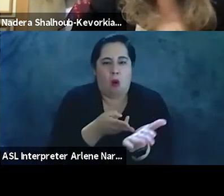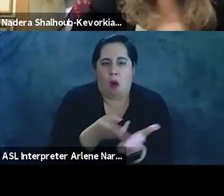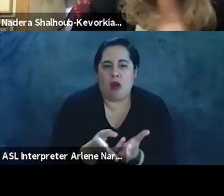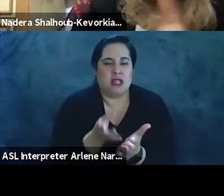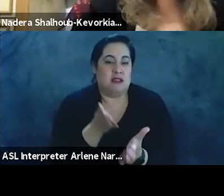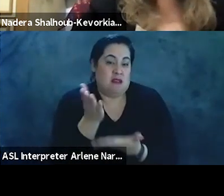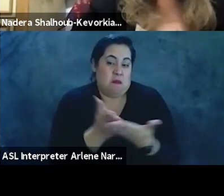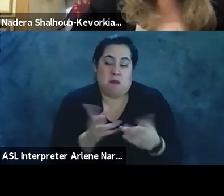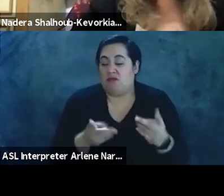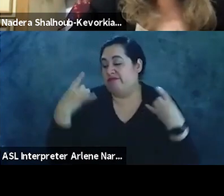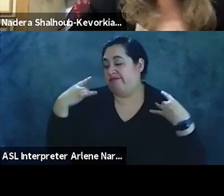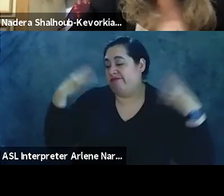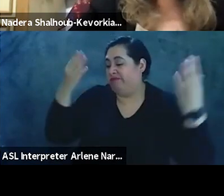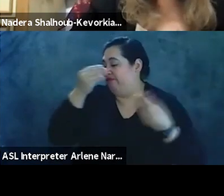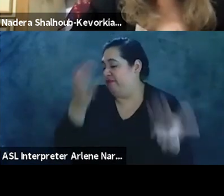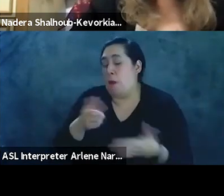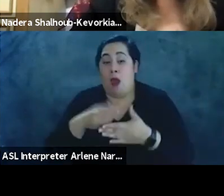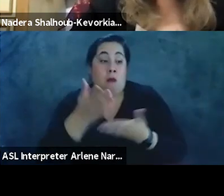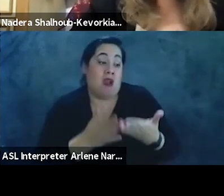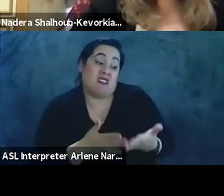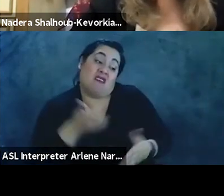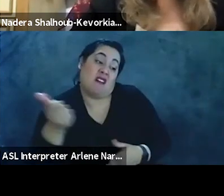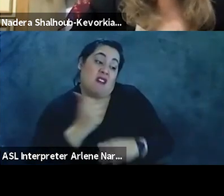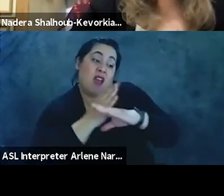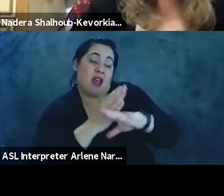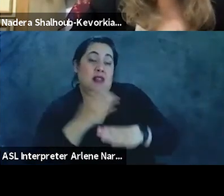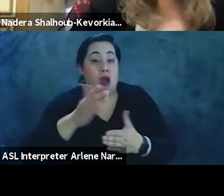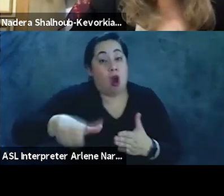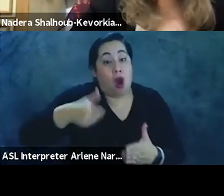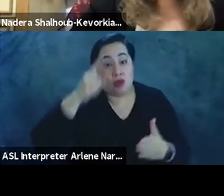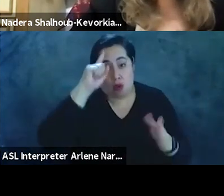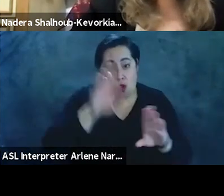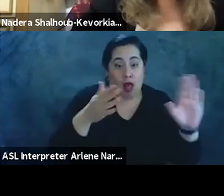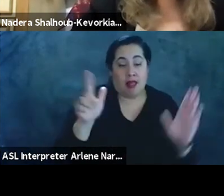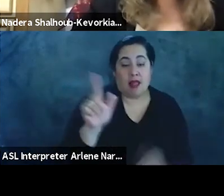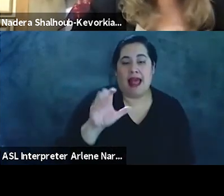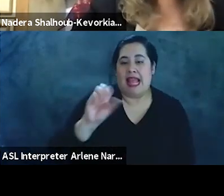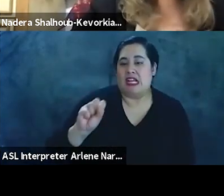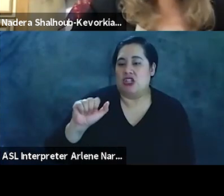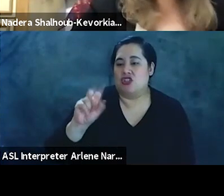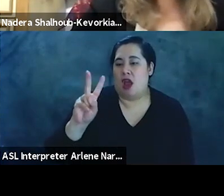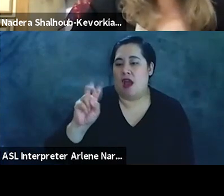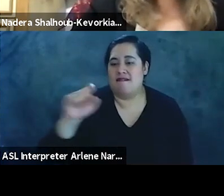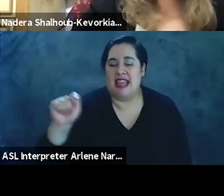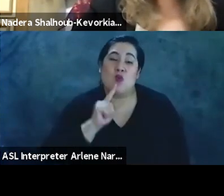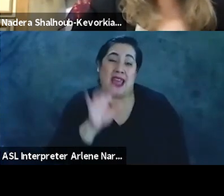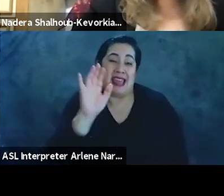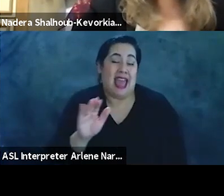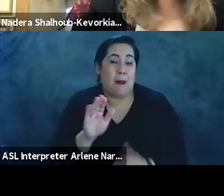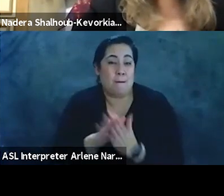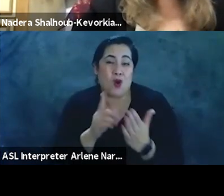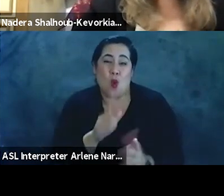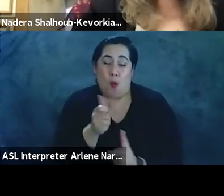elements who couldn't care less, there are elements that are like, well, self-defense, and then there are even liberals who, like Chavit, you know, the basically the book is a moral self-reckoning,